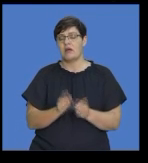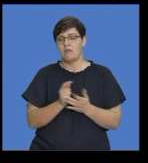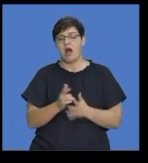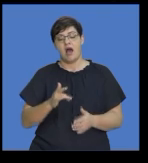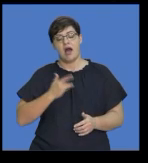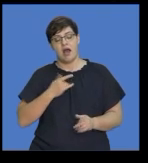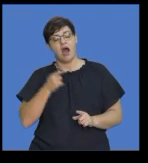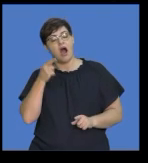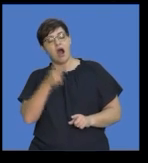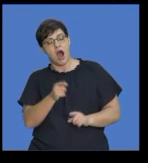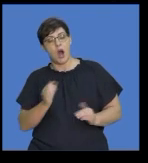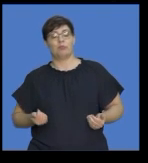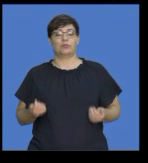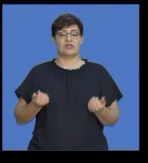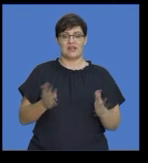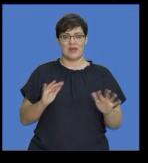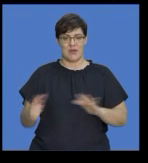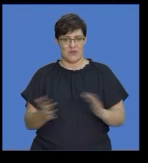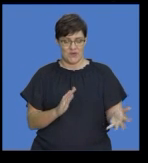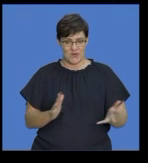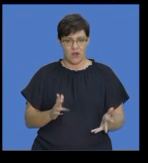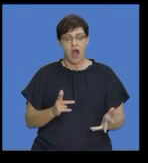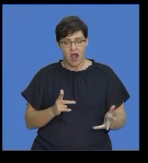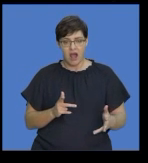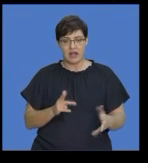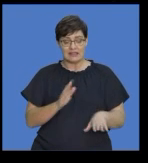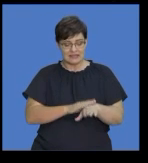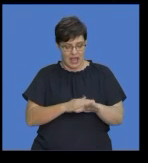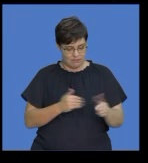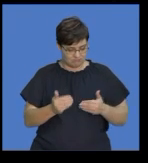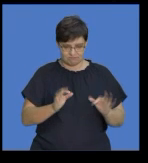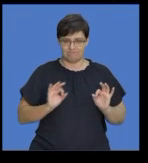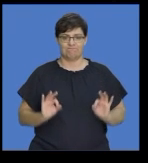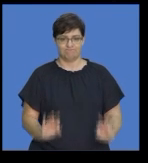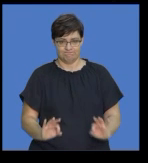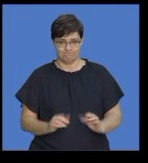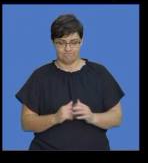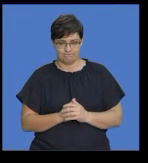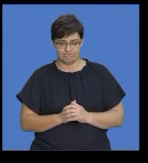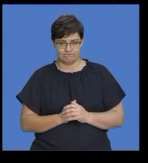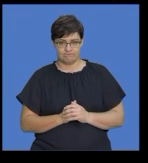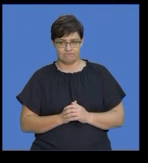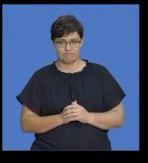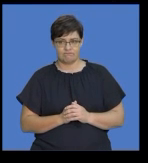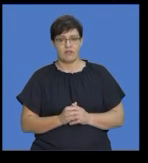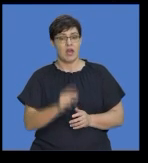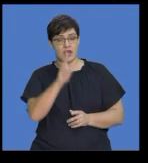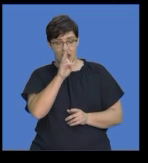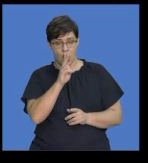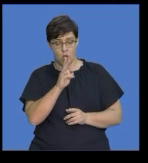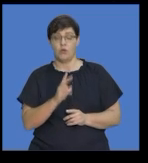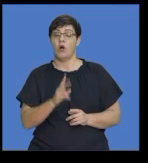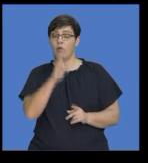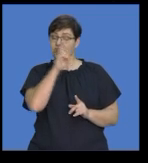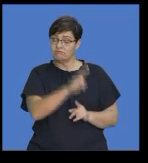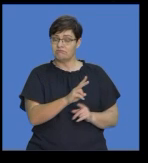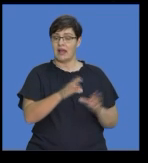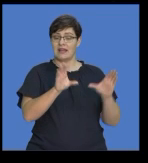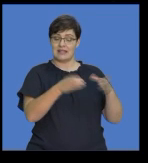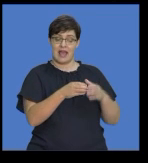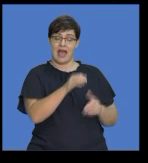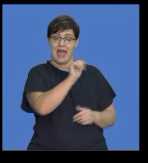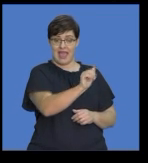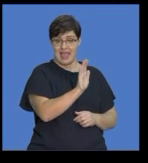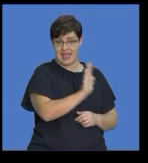the papers are presented and help you manage your time. So let's look at section A, which is your essay